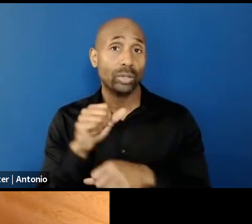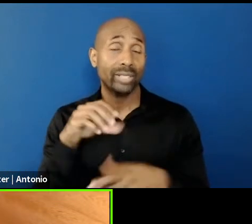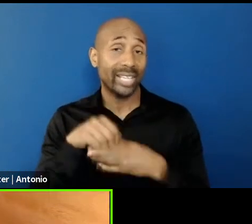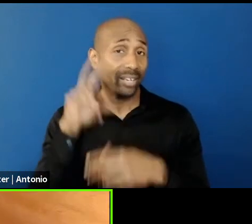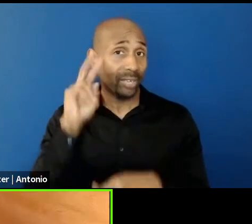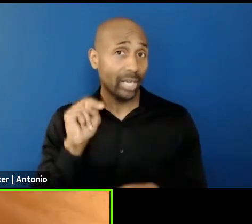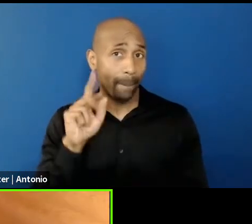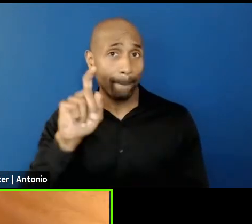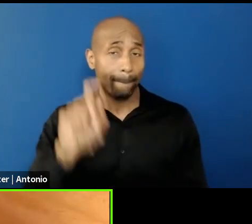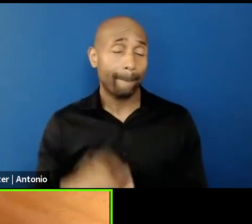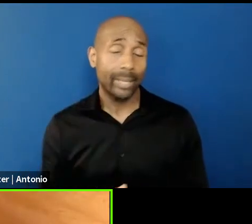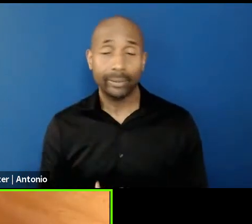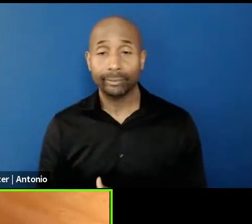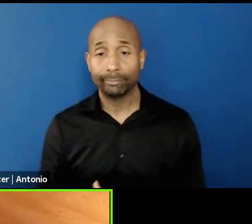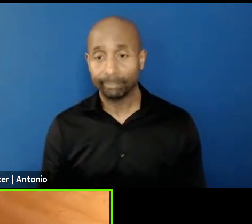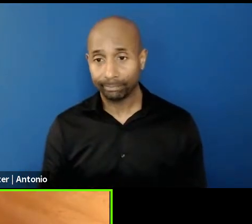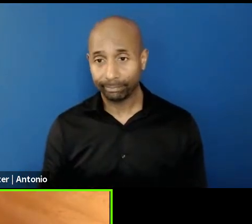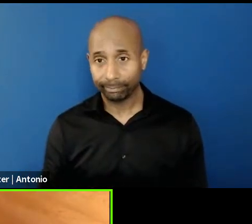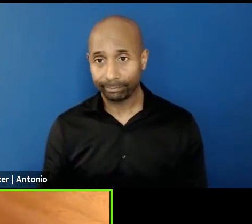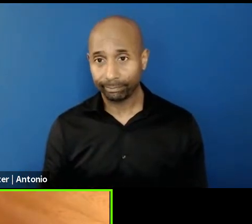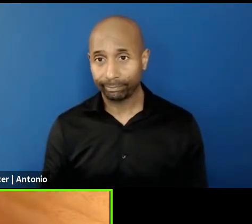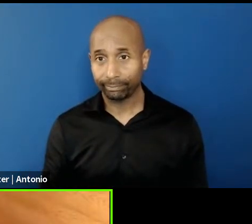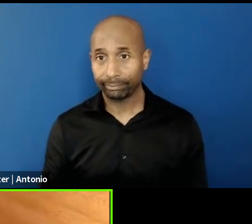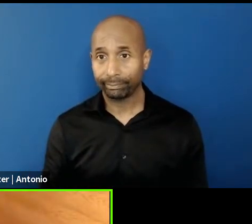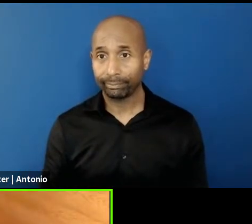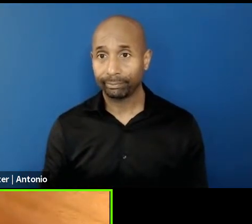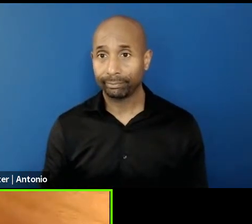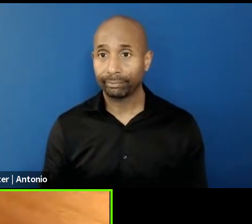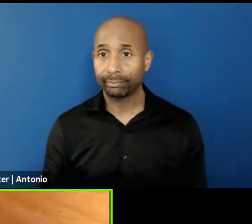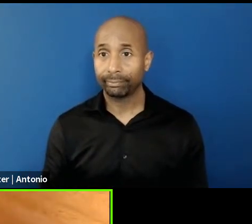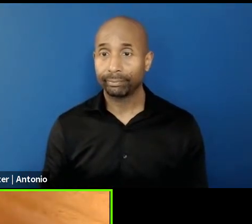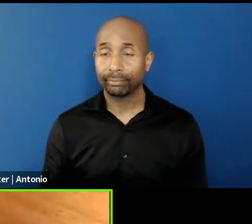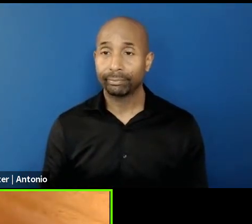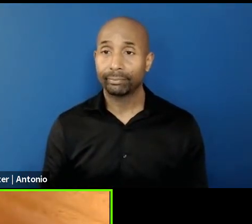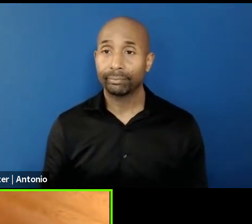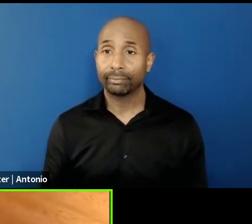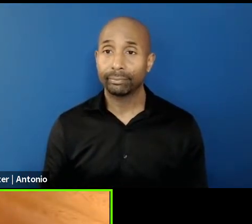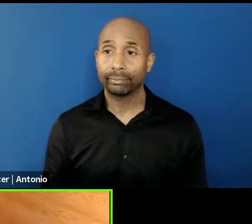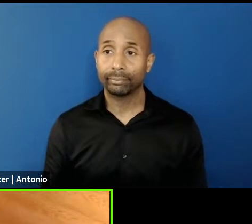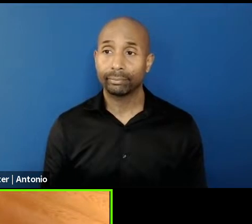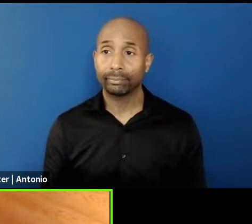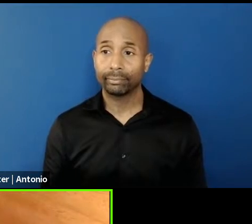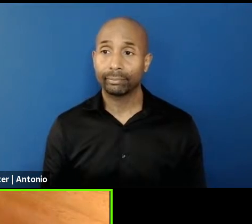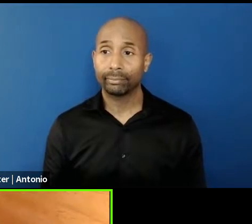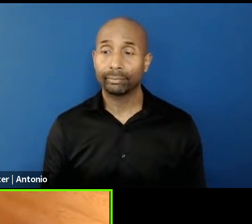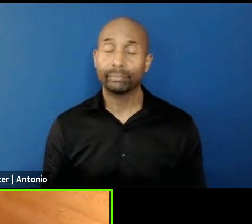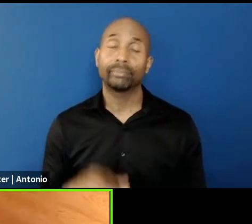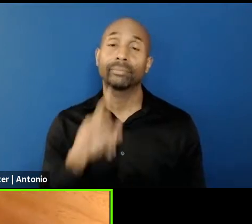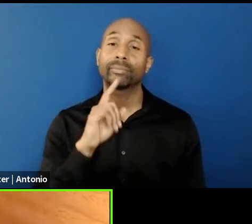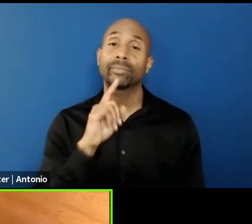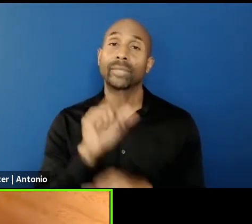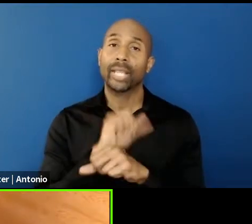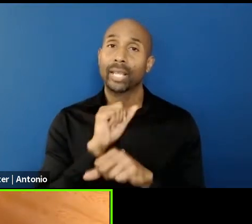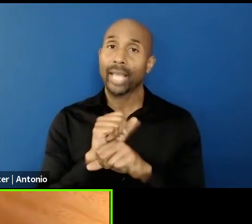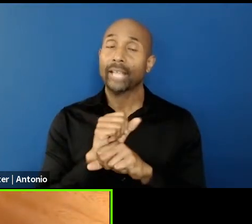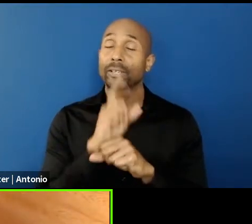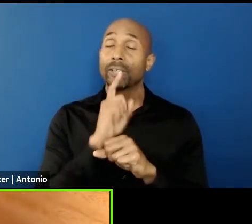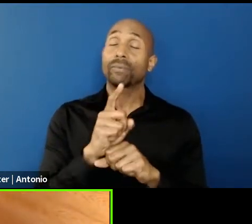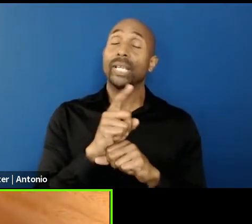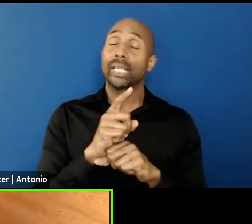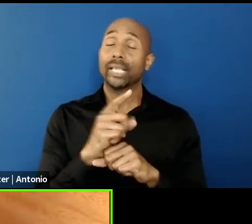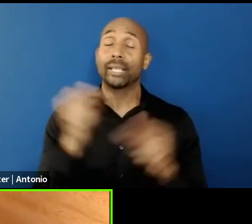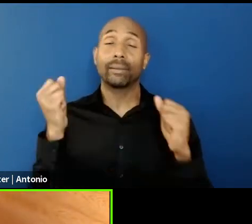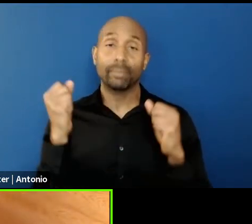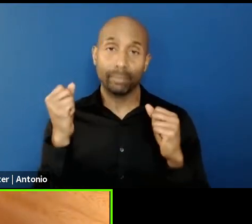Yeah, I I, I, I, I actually consciously for many years